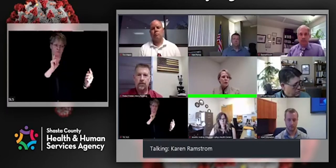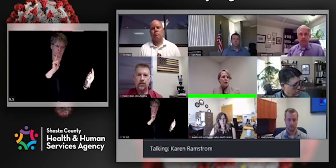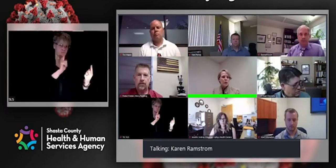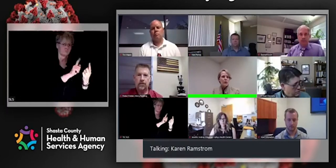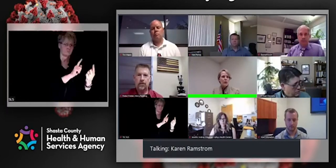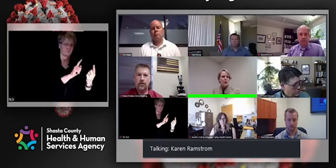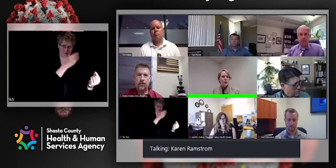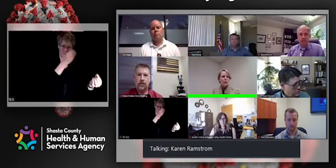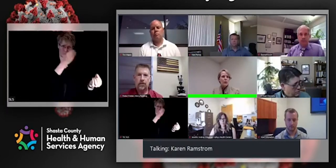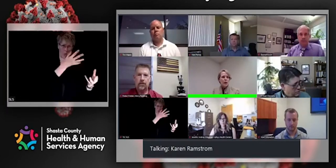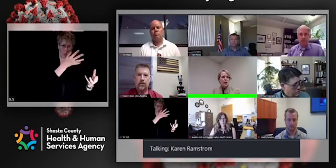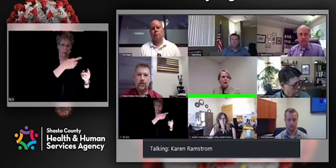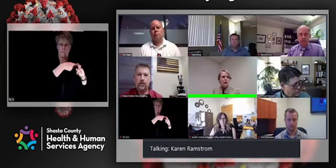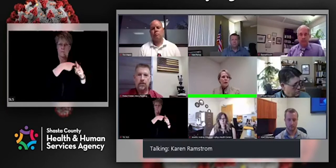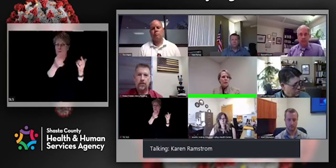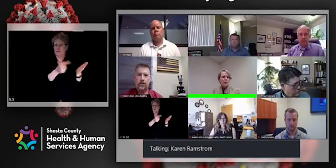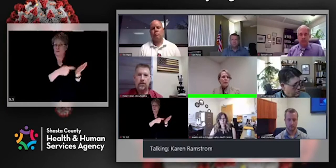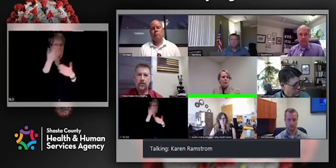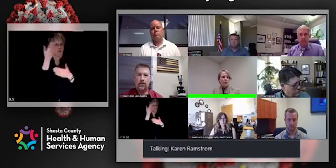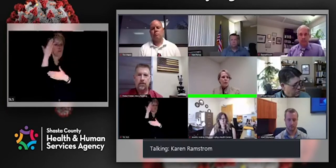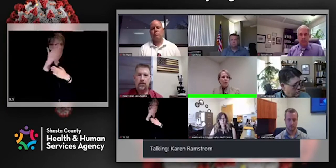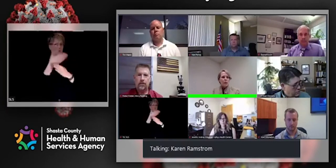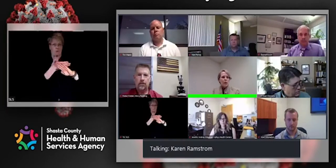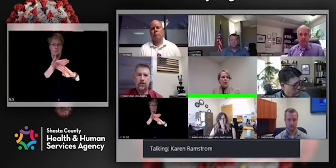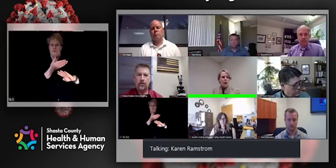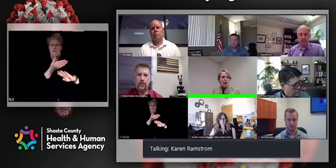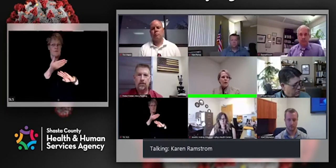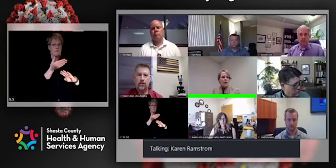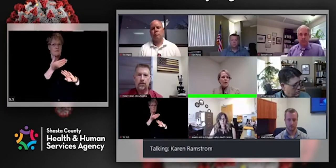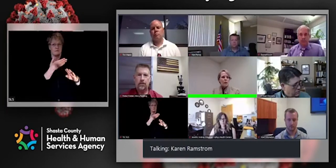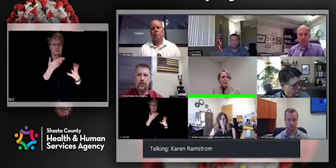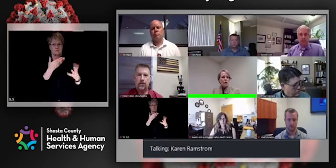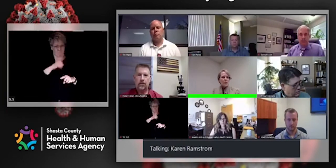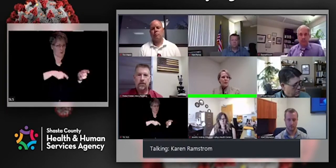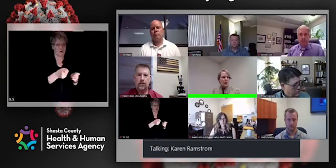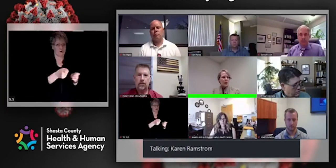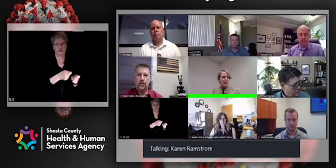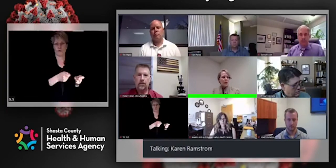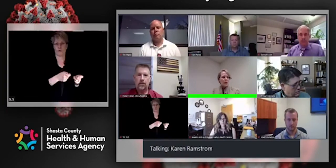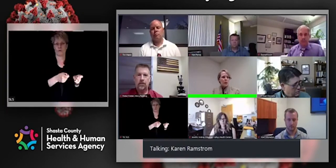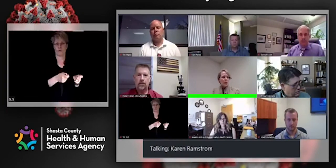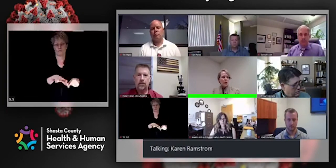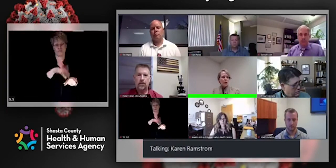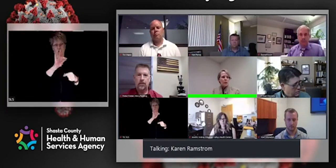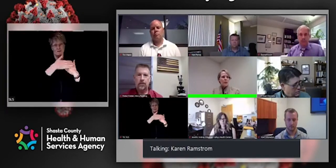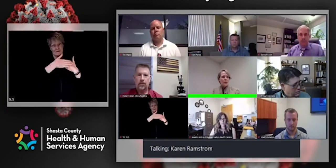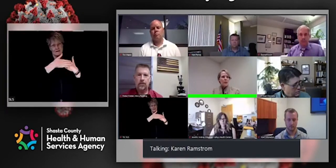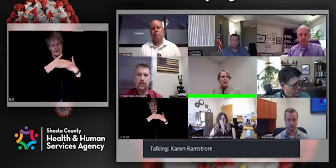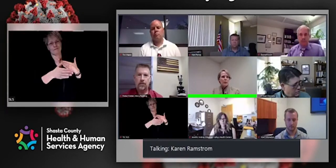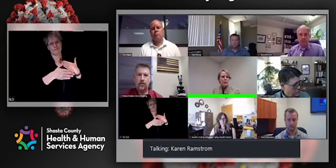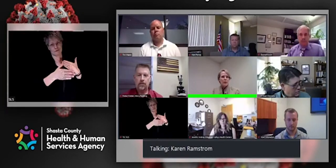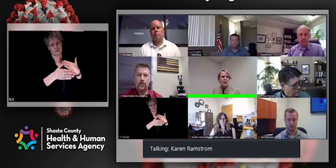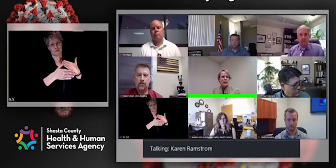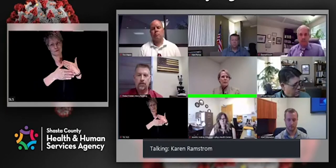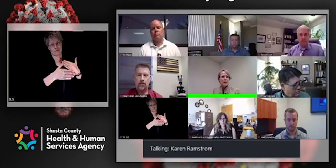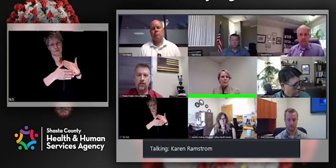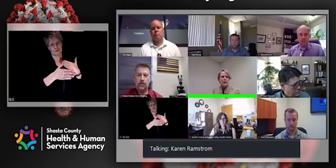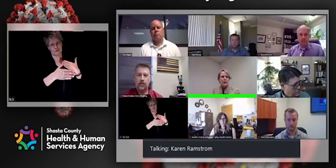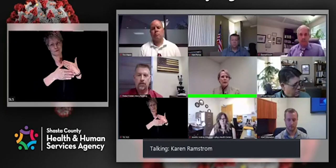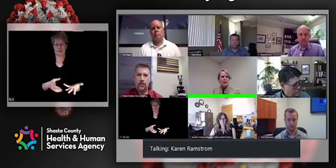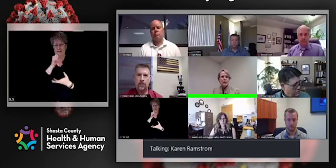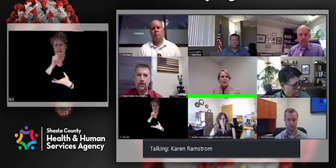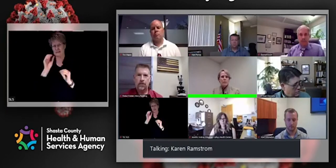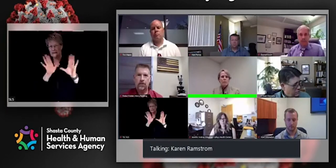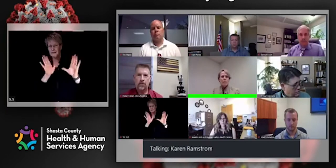control over those. And so I'm not sure specifically, other than that, what your question is, but we would not